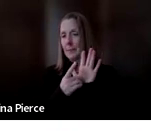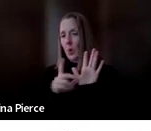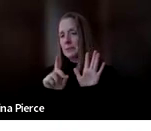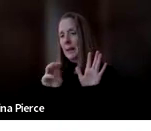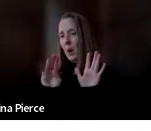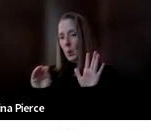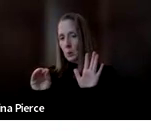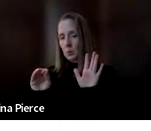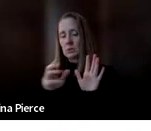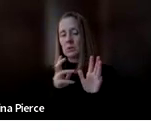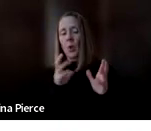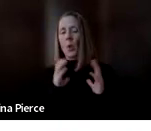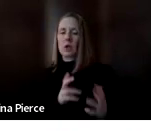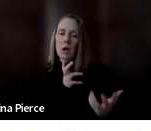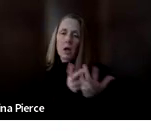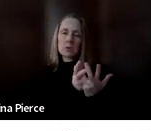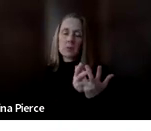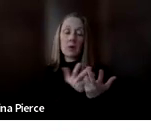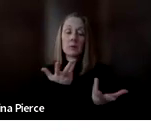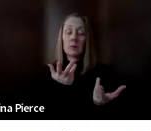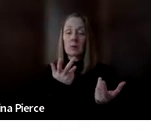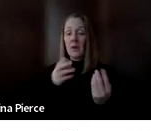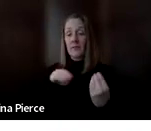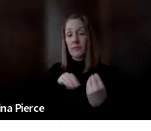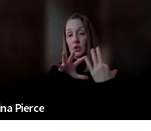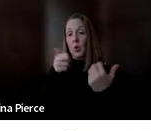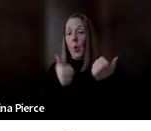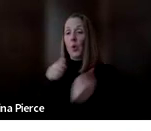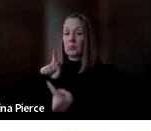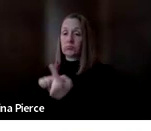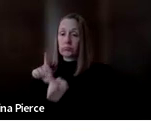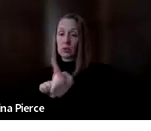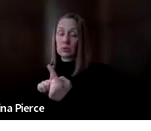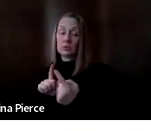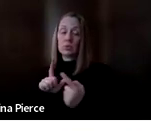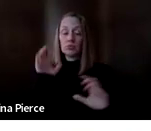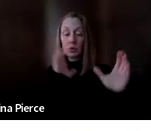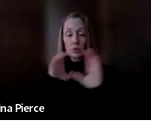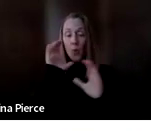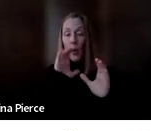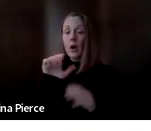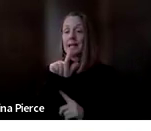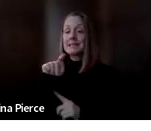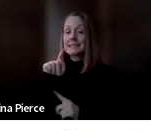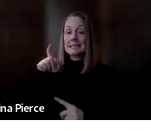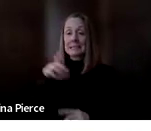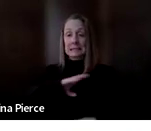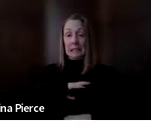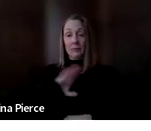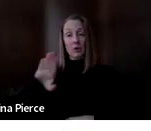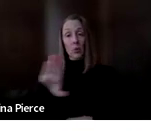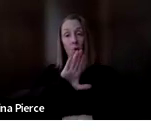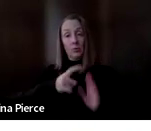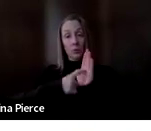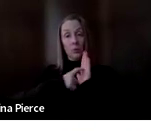those are customized virtual or in person have two sessions to explore at that meets your needs now that could look like you have a